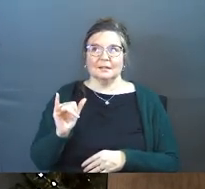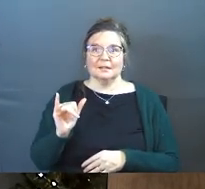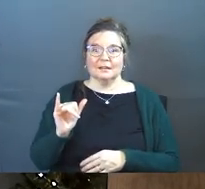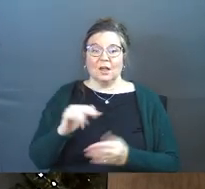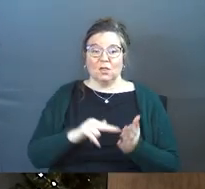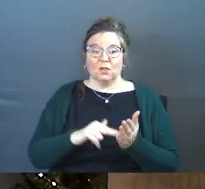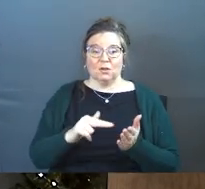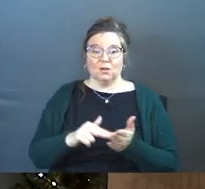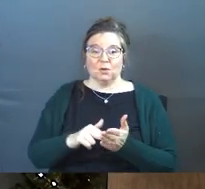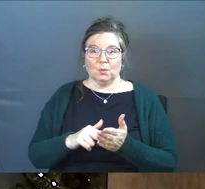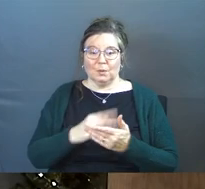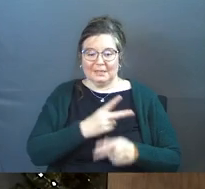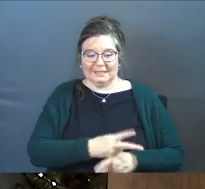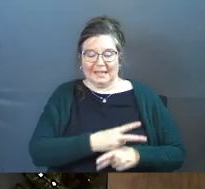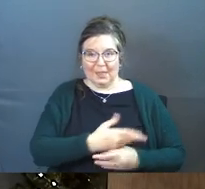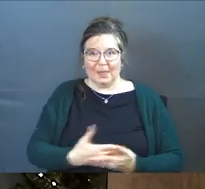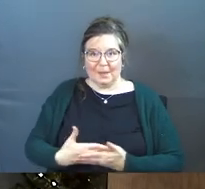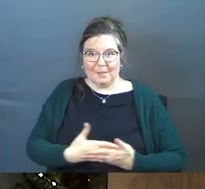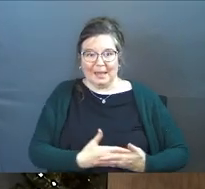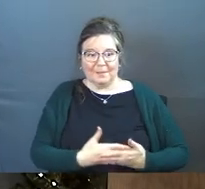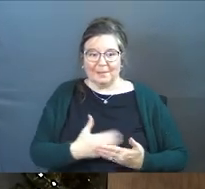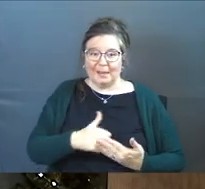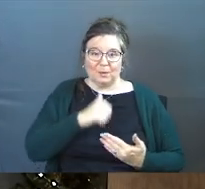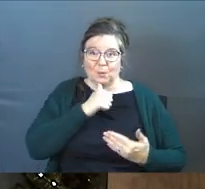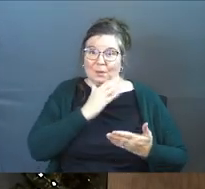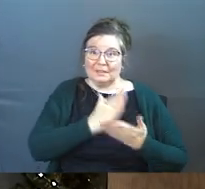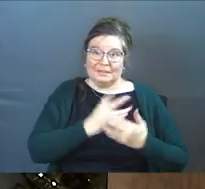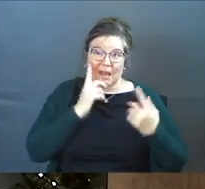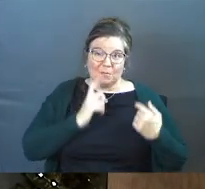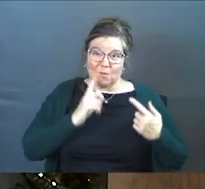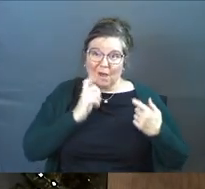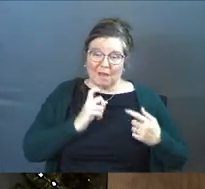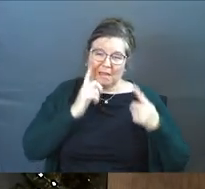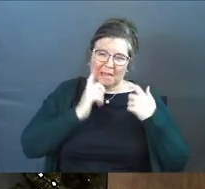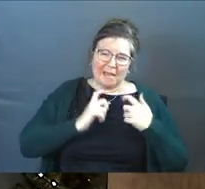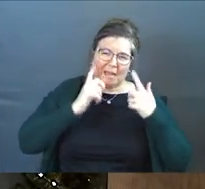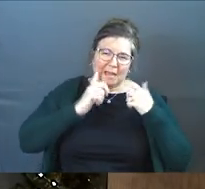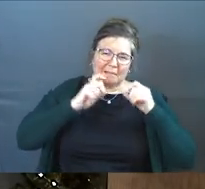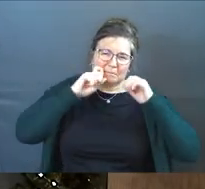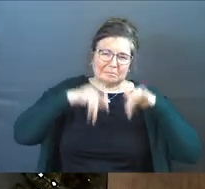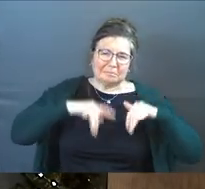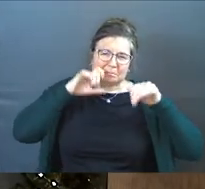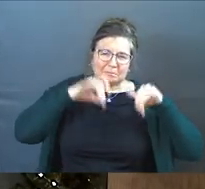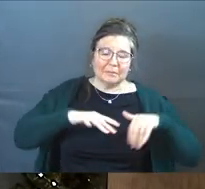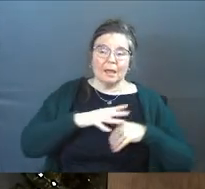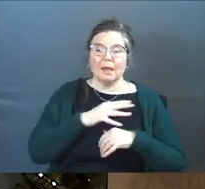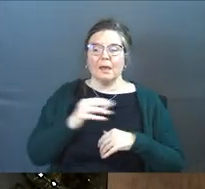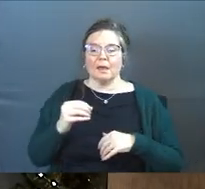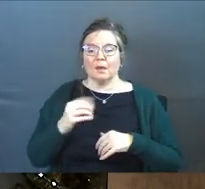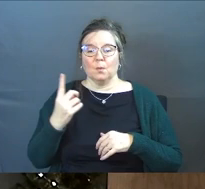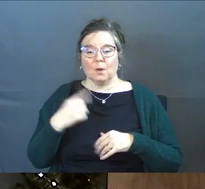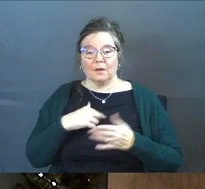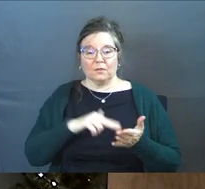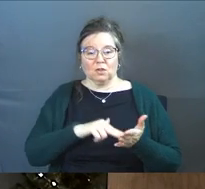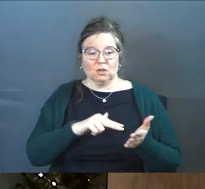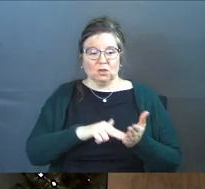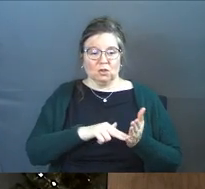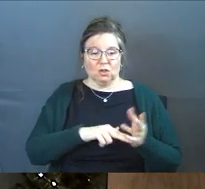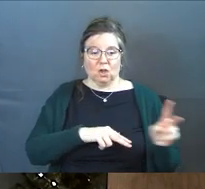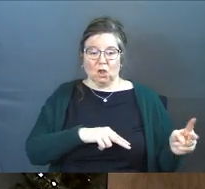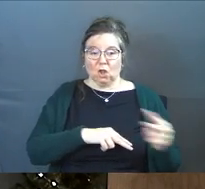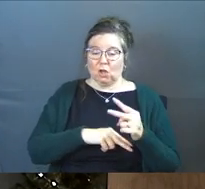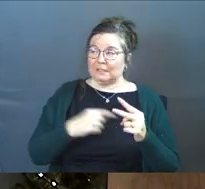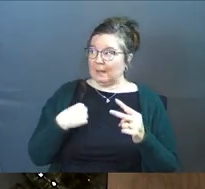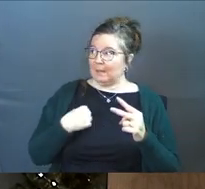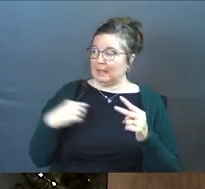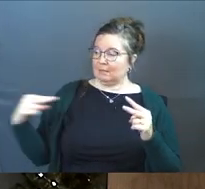the nurses were taking care of the baby, the baby would not stop crying. And one of the nurses looked over